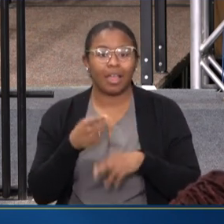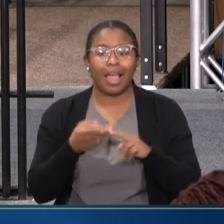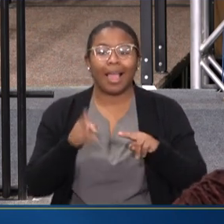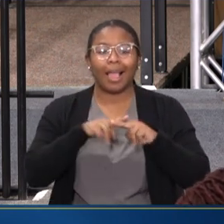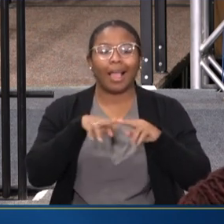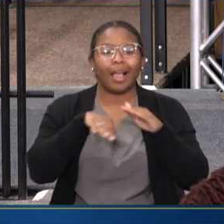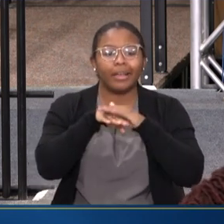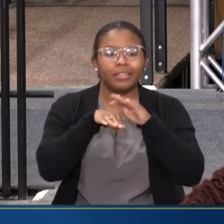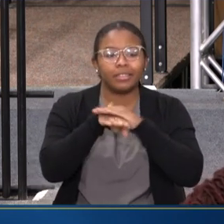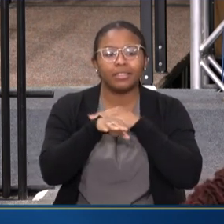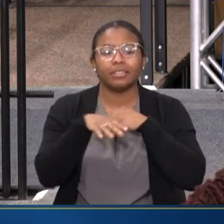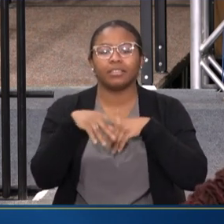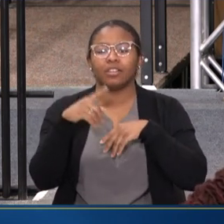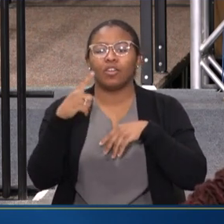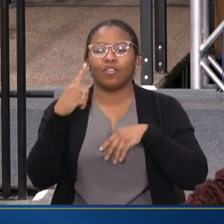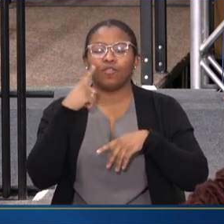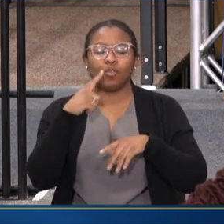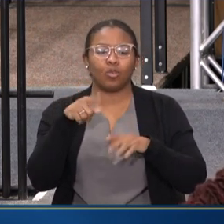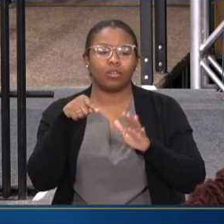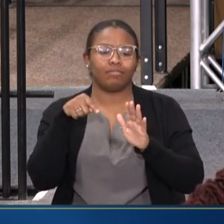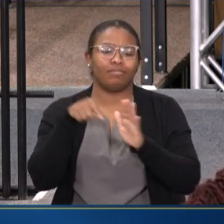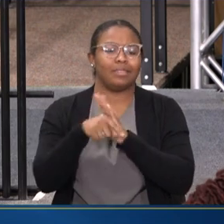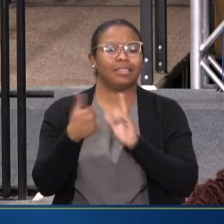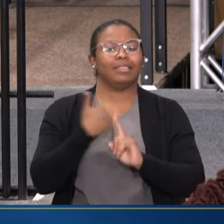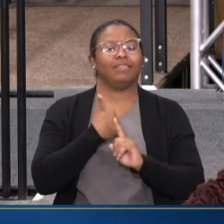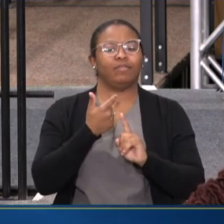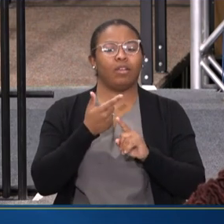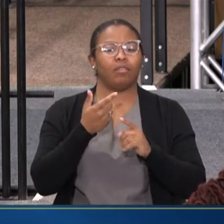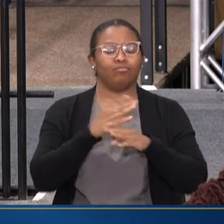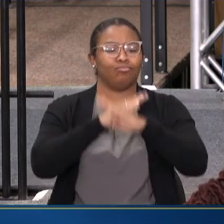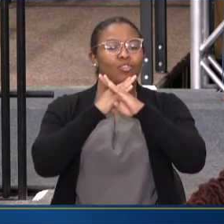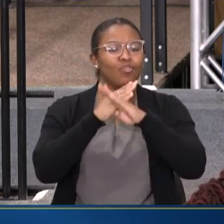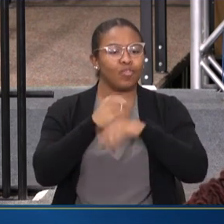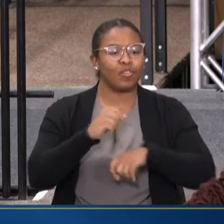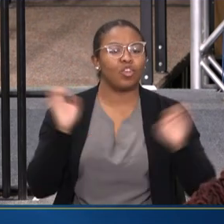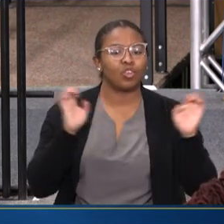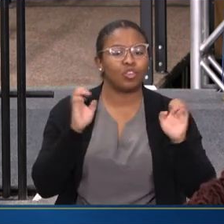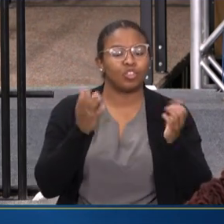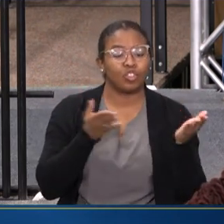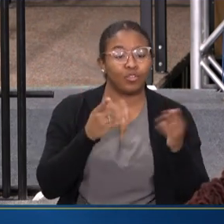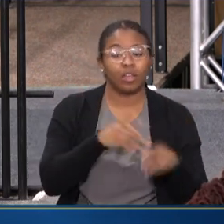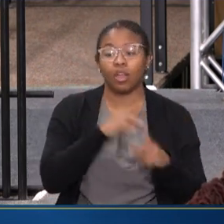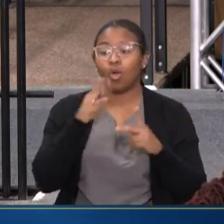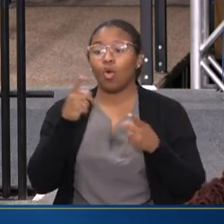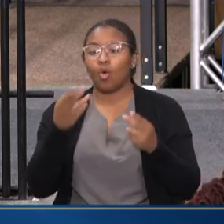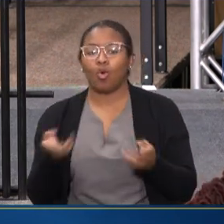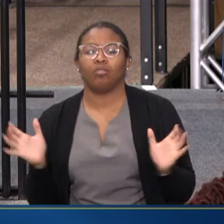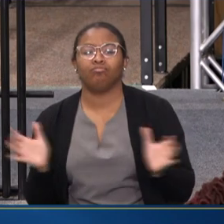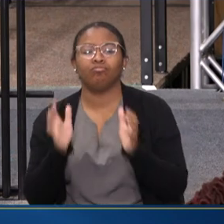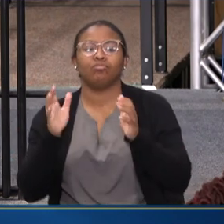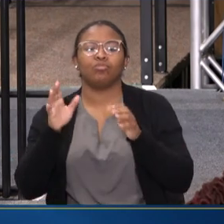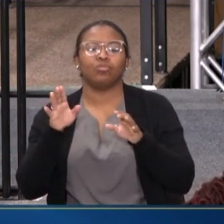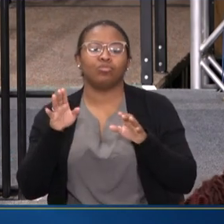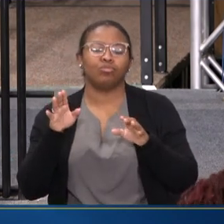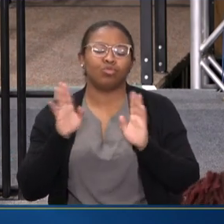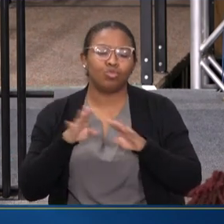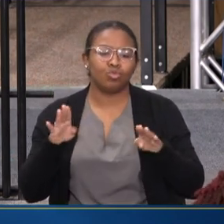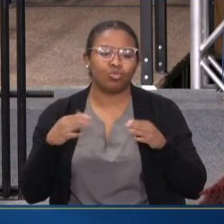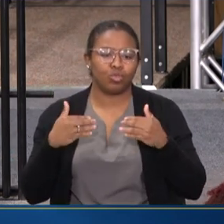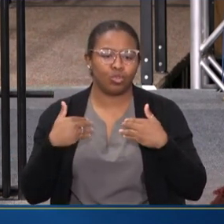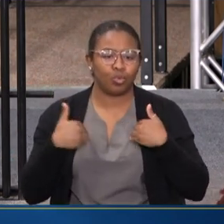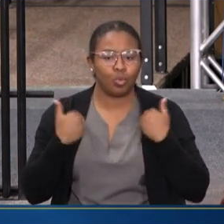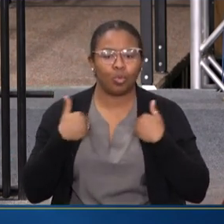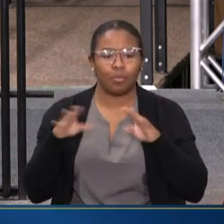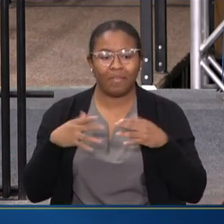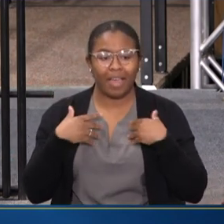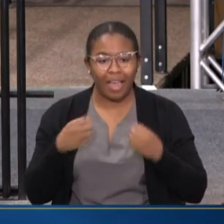ACCESS TO SUICIDE PREVENTION AND CRISIS CARE SERVICES, OR ENHANCING CHILDREN AND YOUTH BEHAVIORAL HEALTH, OR WORKING TO ADDRESS